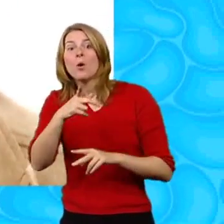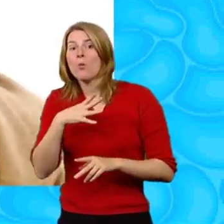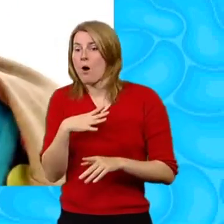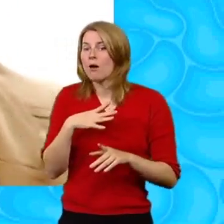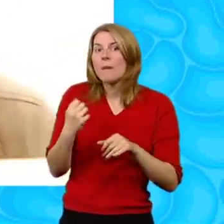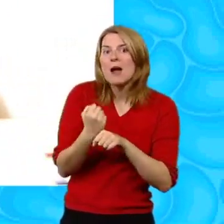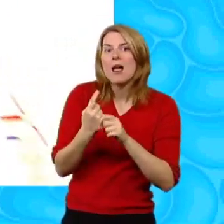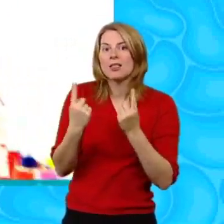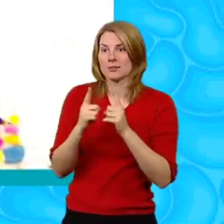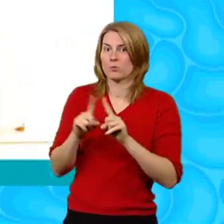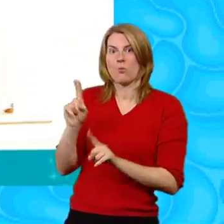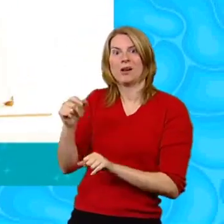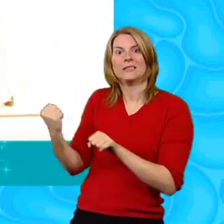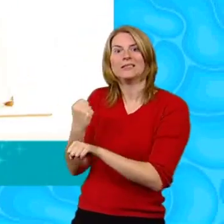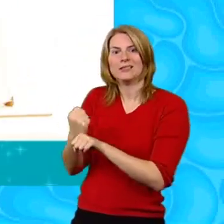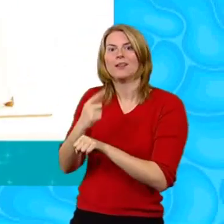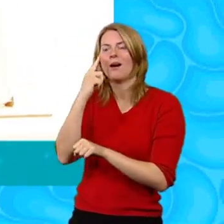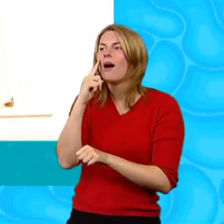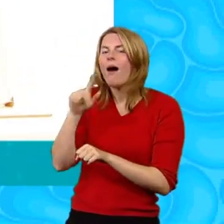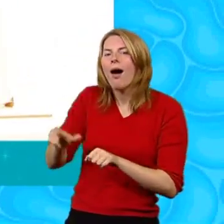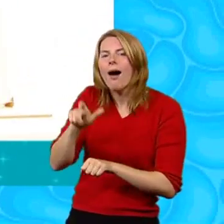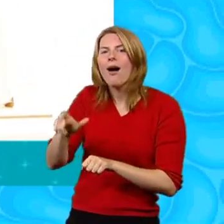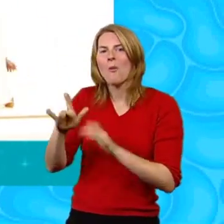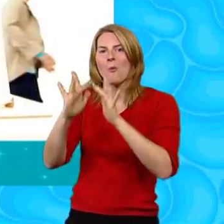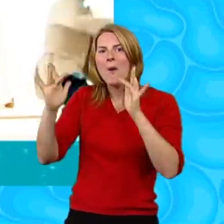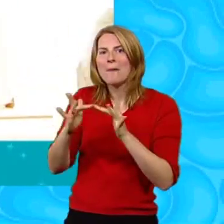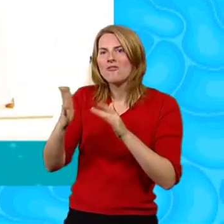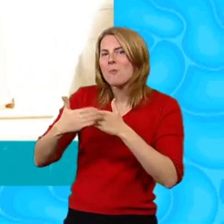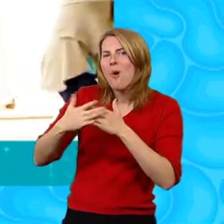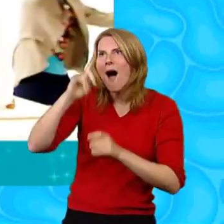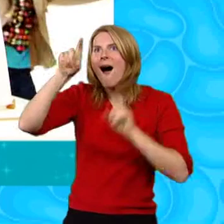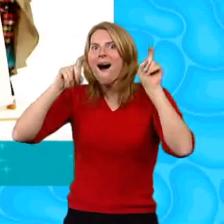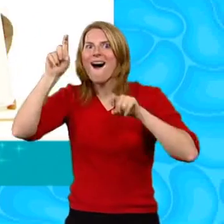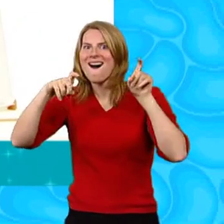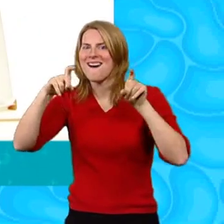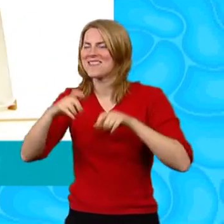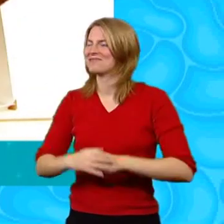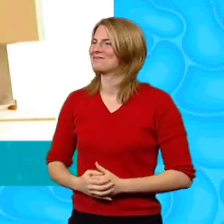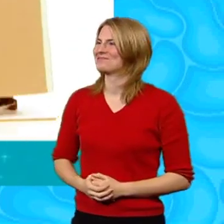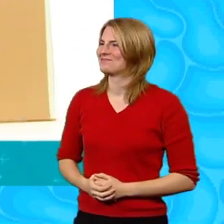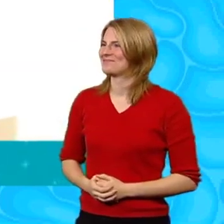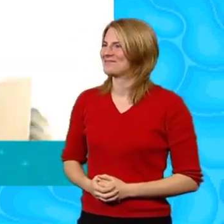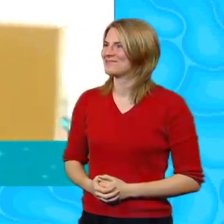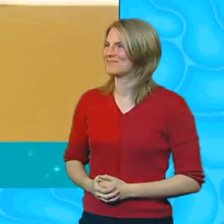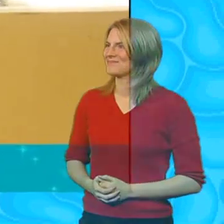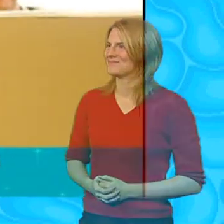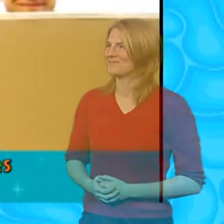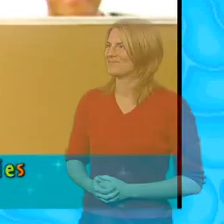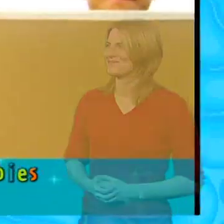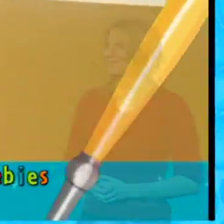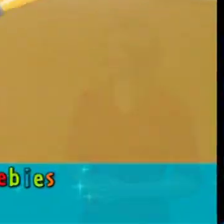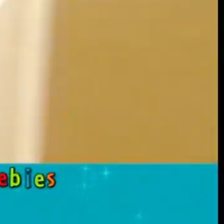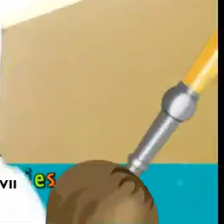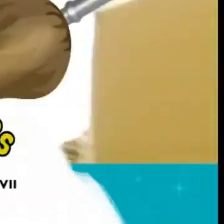If you like making things like Mr. Maker Visit bbc.co.uk Forward slash See babies For more ideas